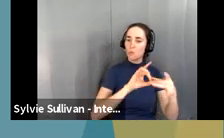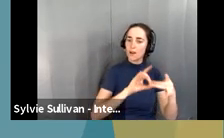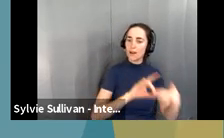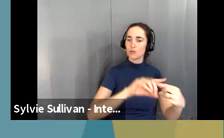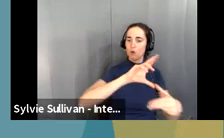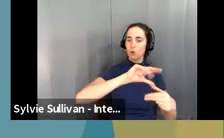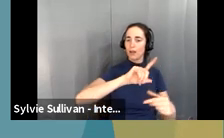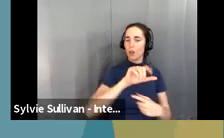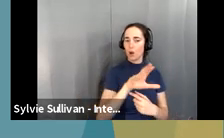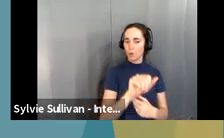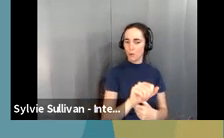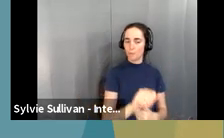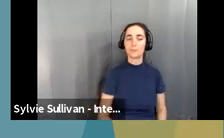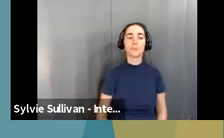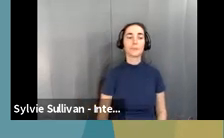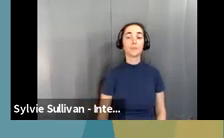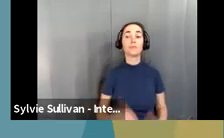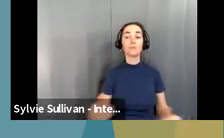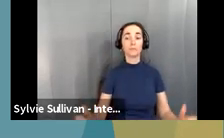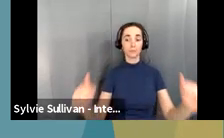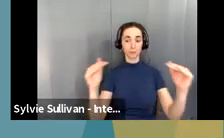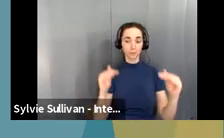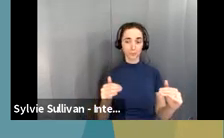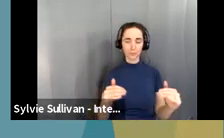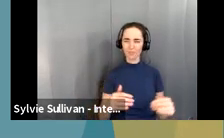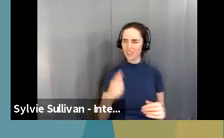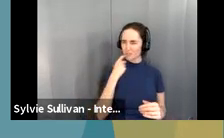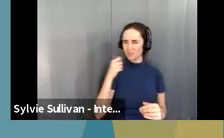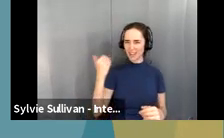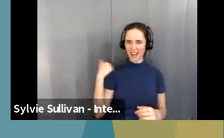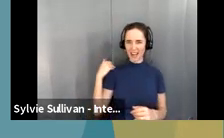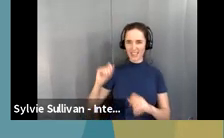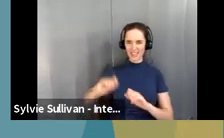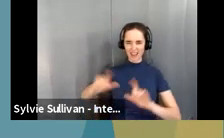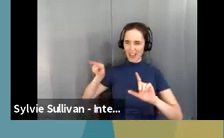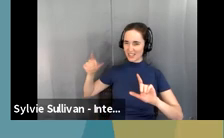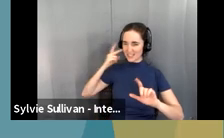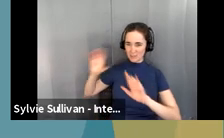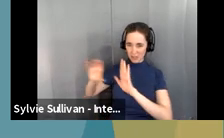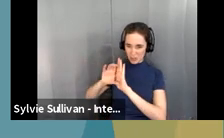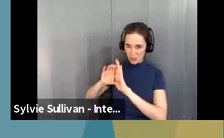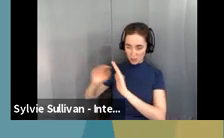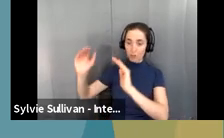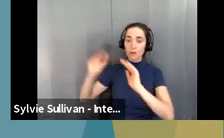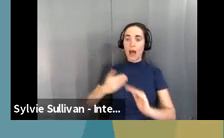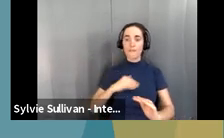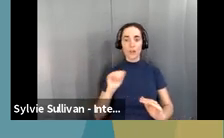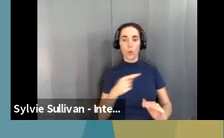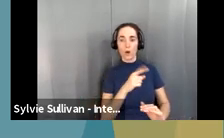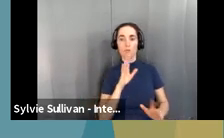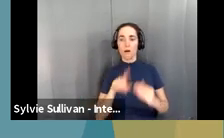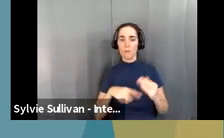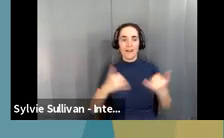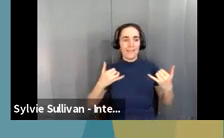All right. So, um, you just saw a picture on the last slide, but I also have a slide that talks about a lot of the immediate